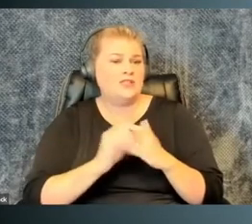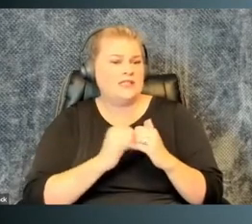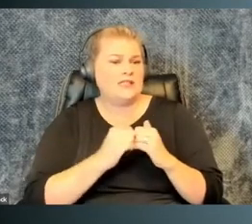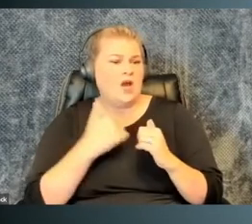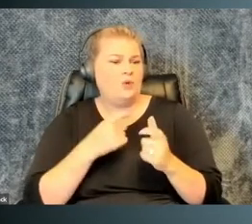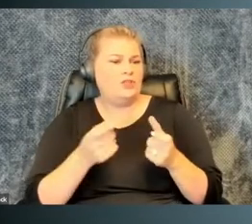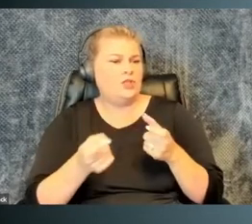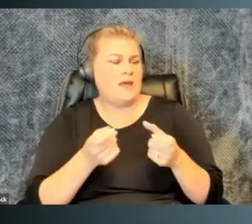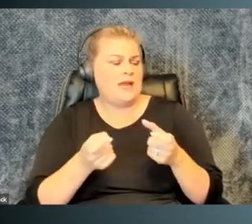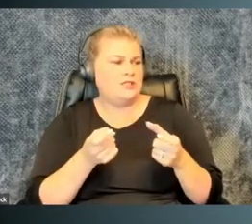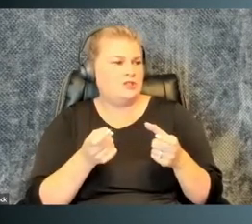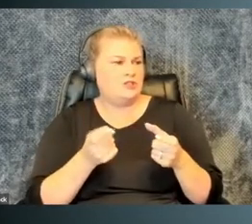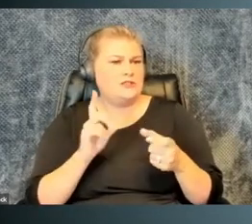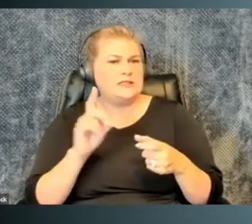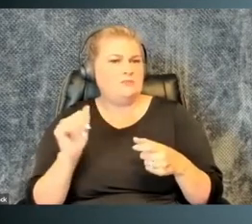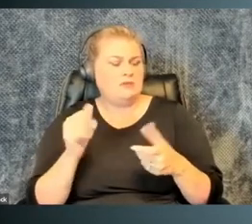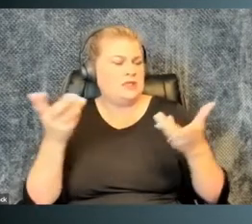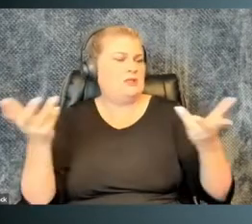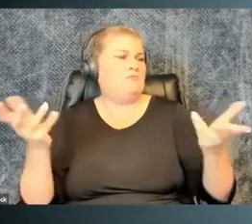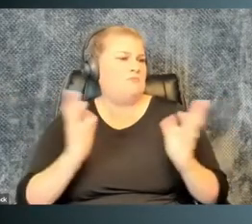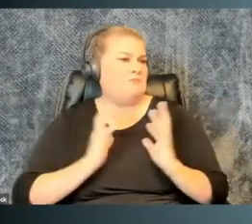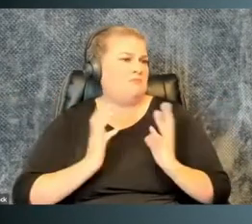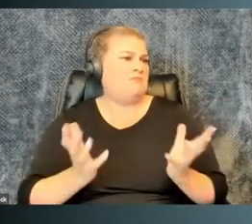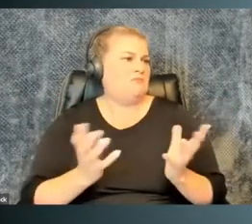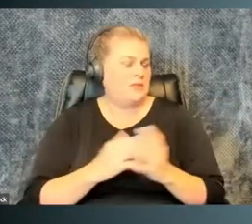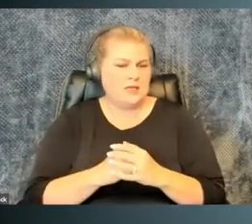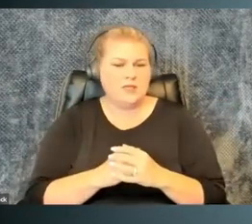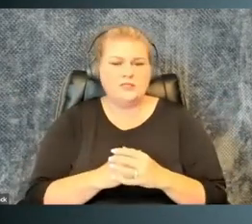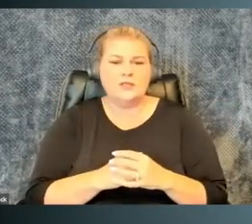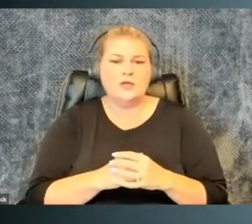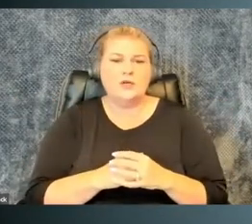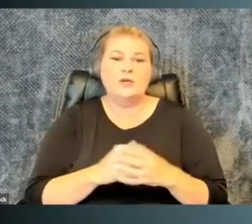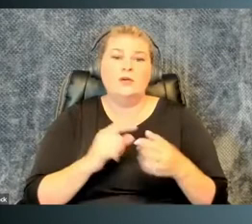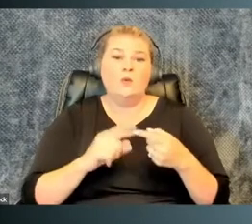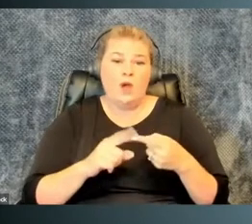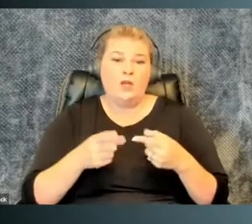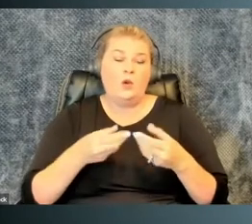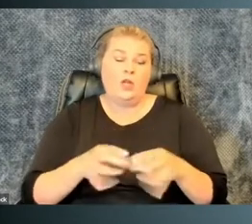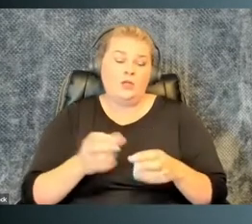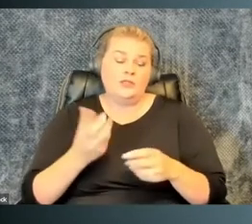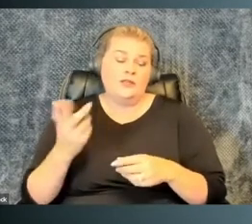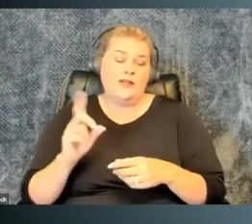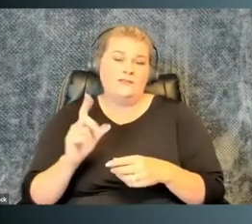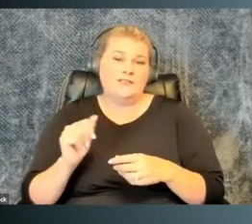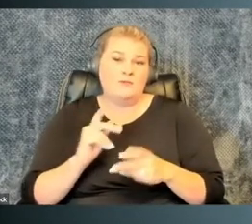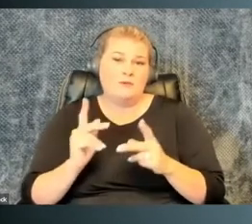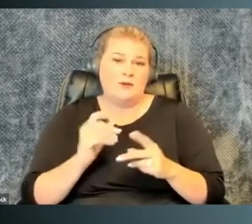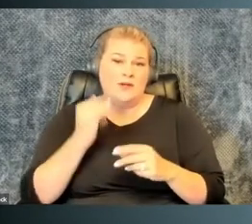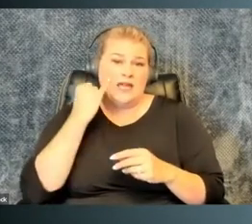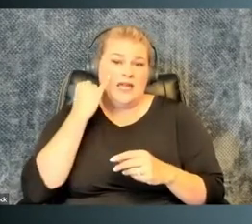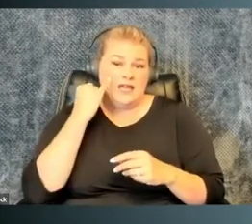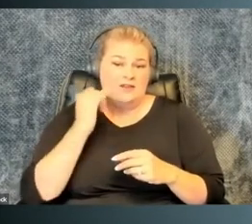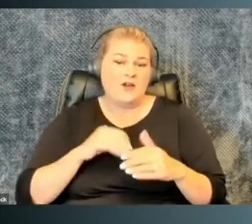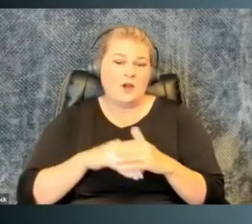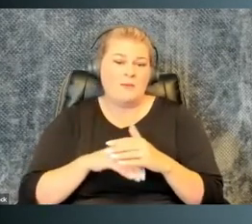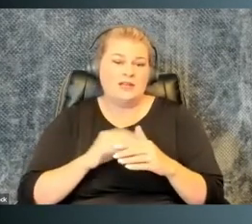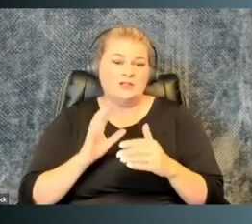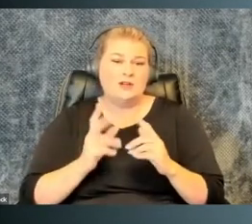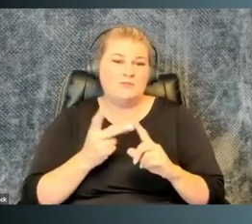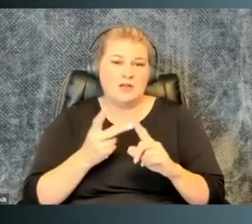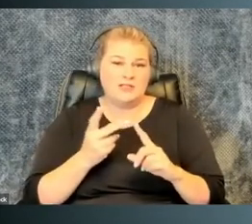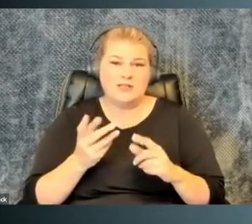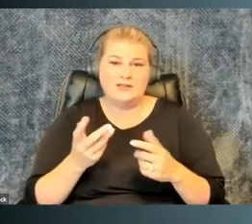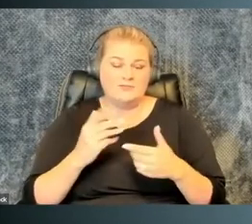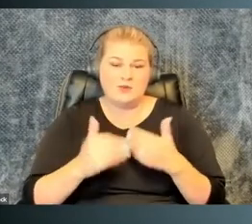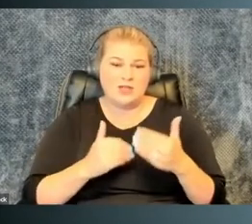accommodations are how we should manage disability? A, you're going to lose a lot of disabled people if